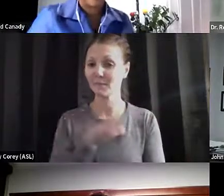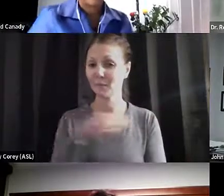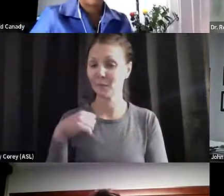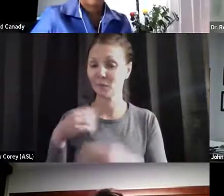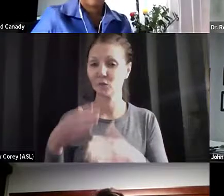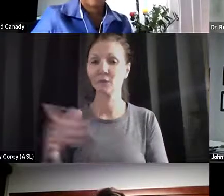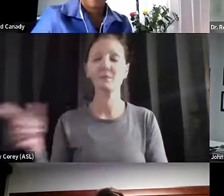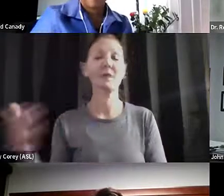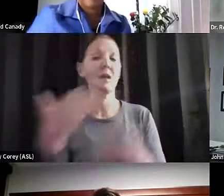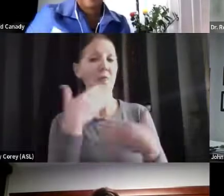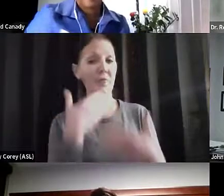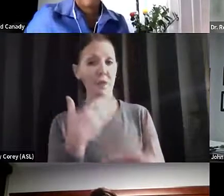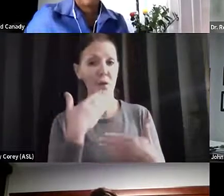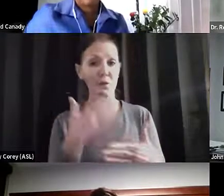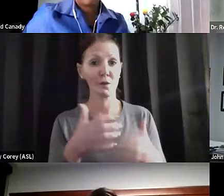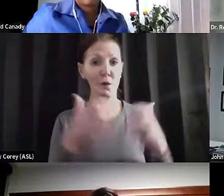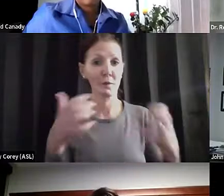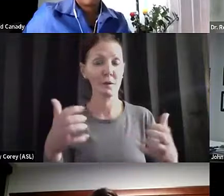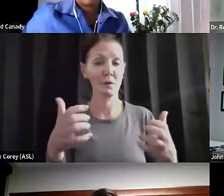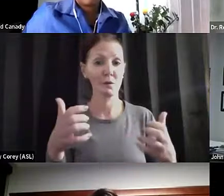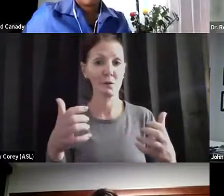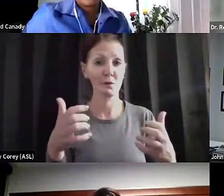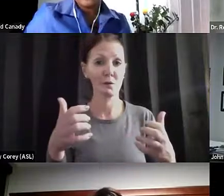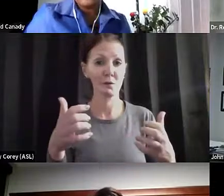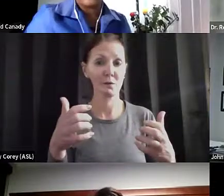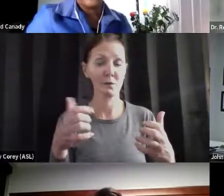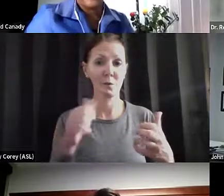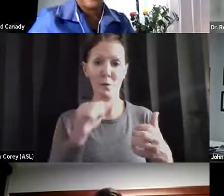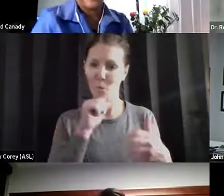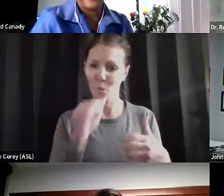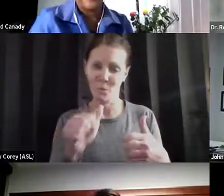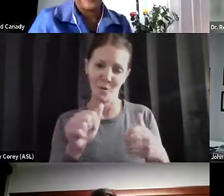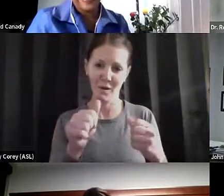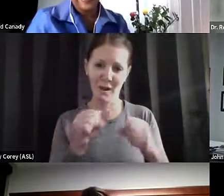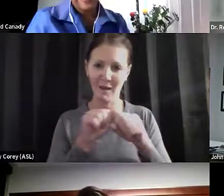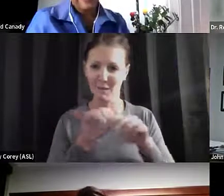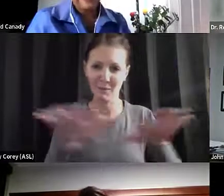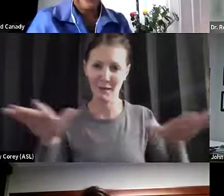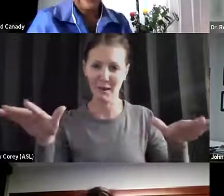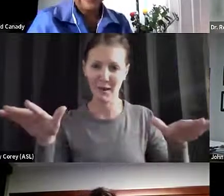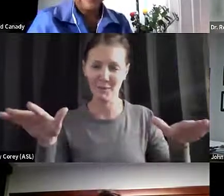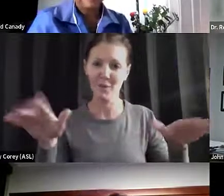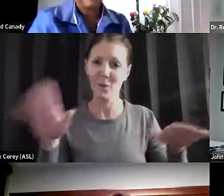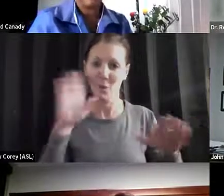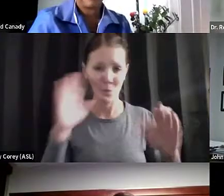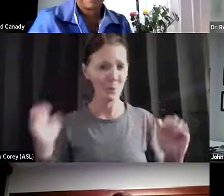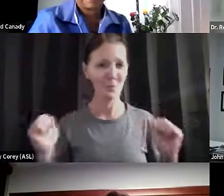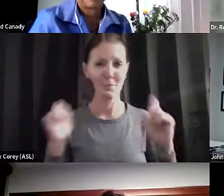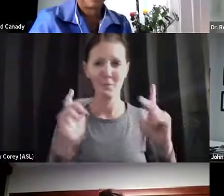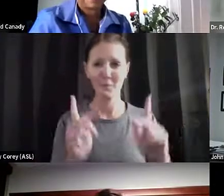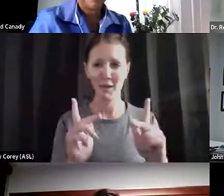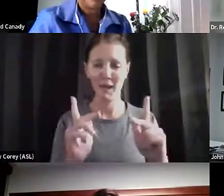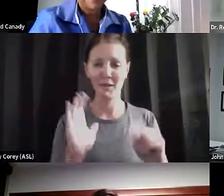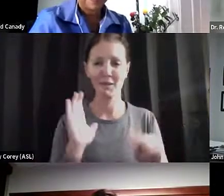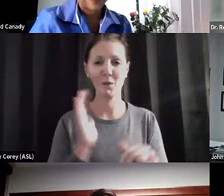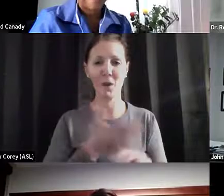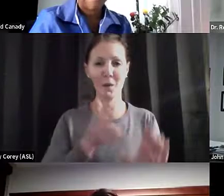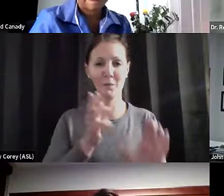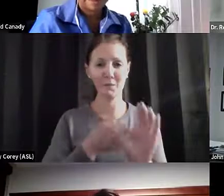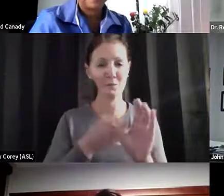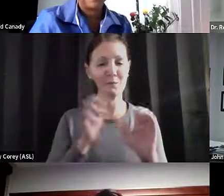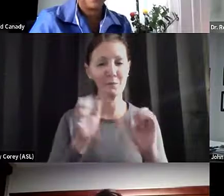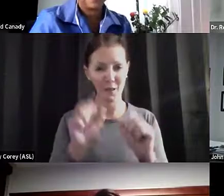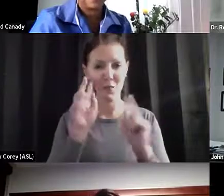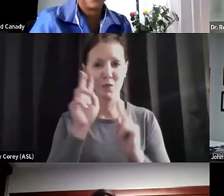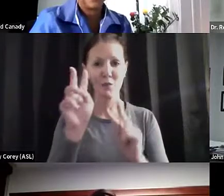Thank you very much. And we're not going to break up this band. So at some point, we'll be back so our participants can look out for that.